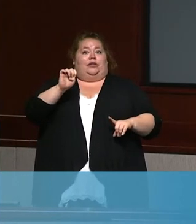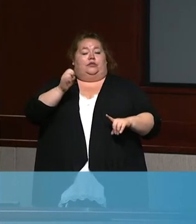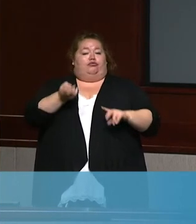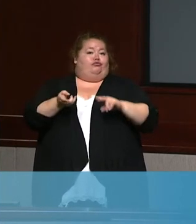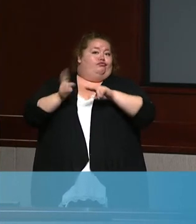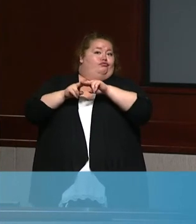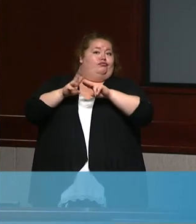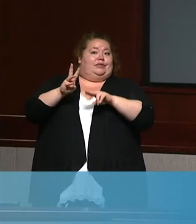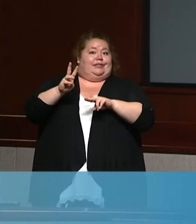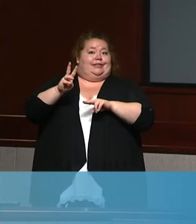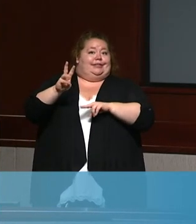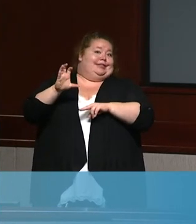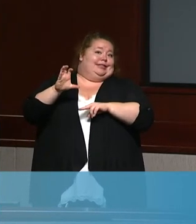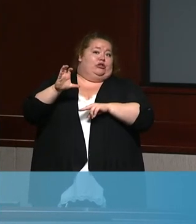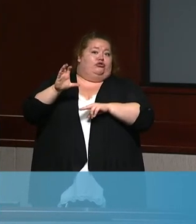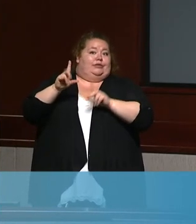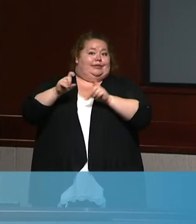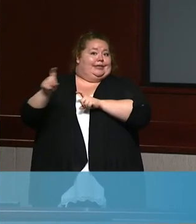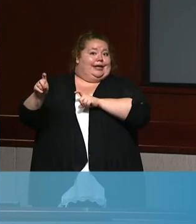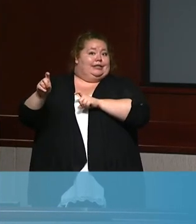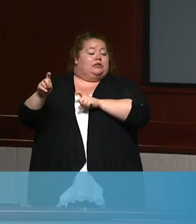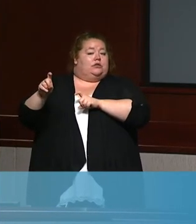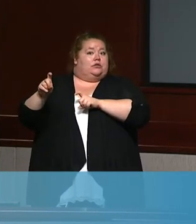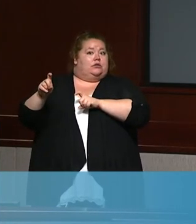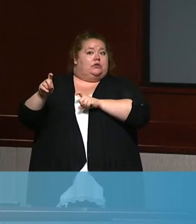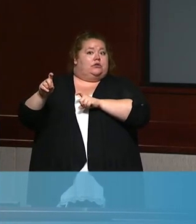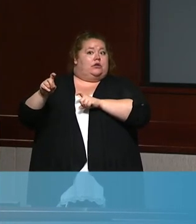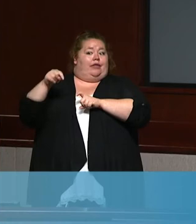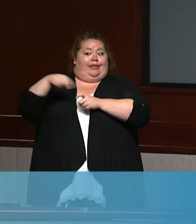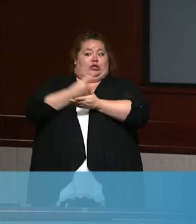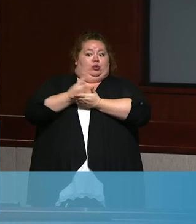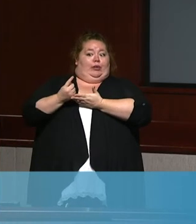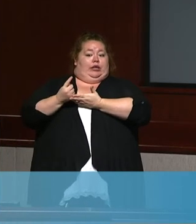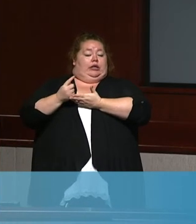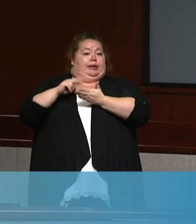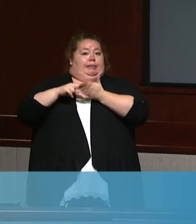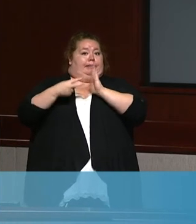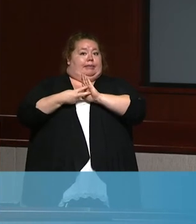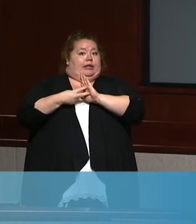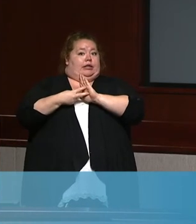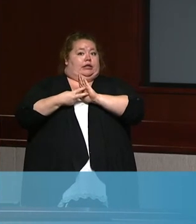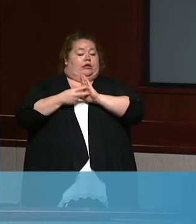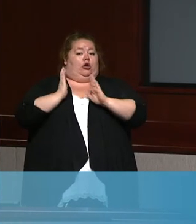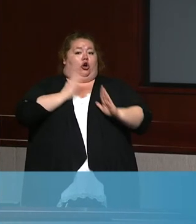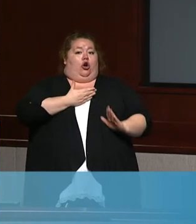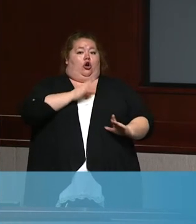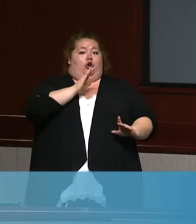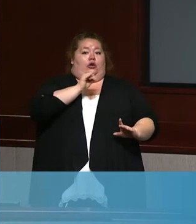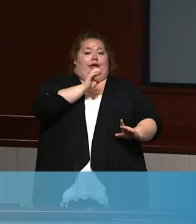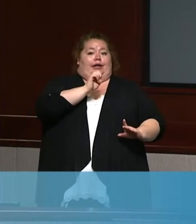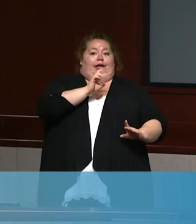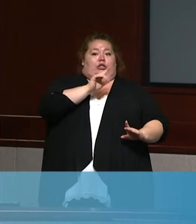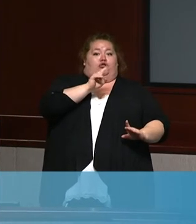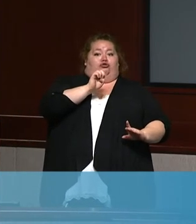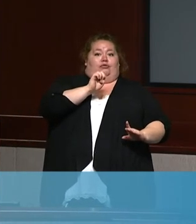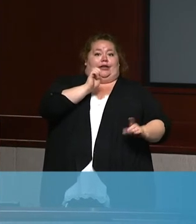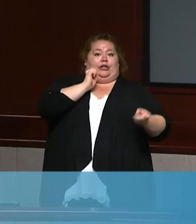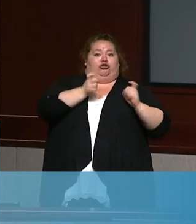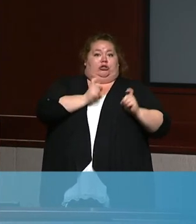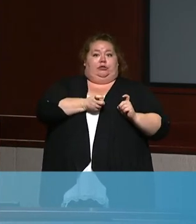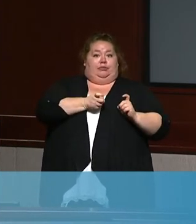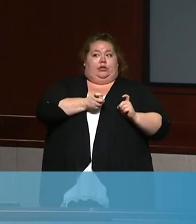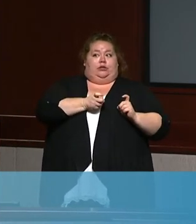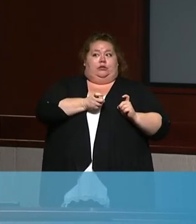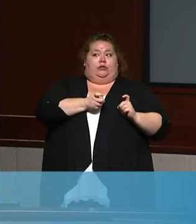then let's say we theoretically reach that this week, then would our adjustment on our case rate be our testing rate, excuse me, would that